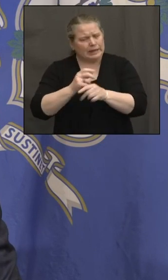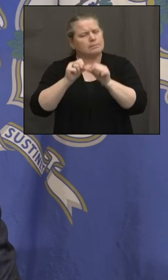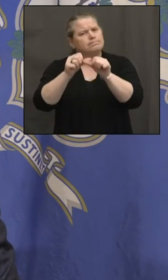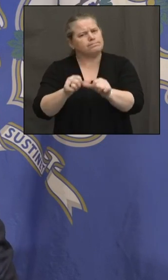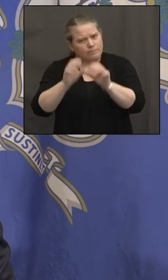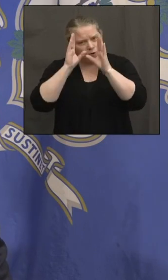talking to on Thursday.